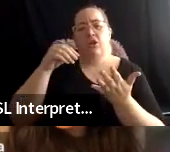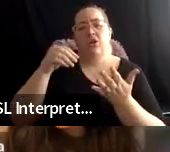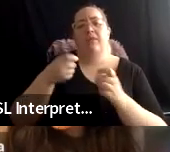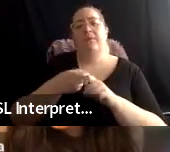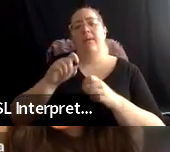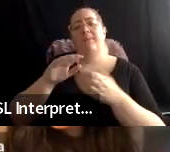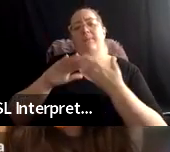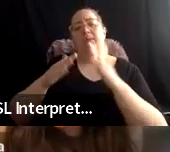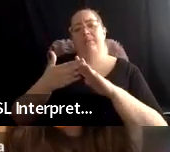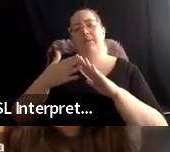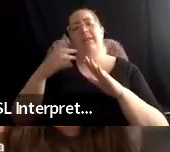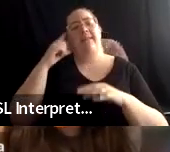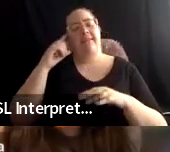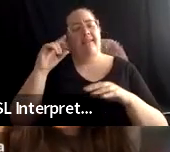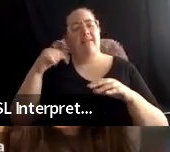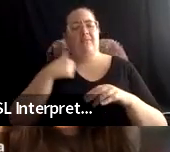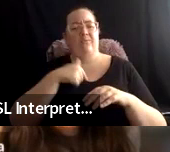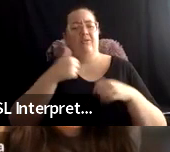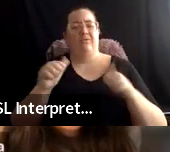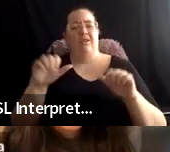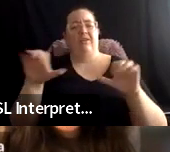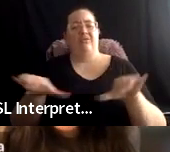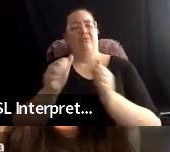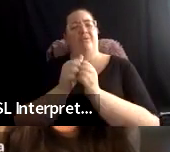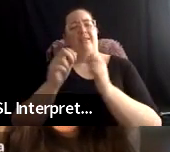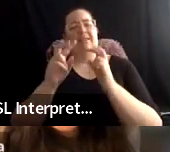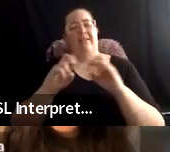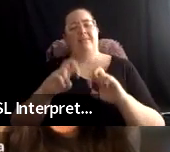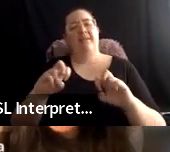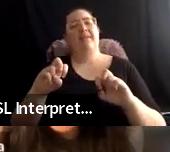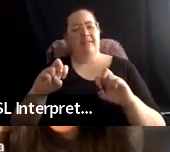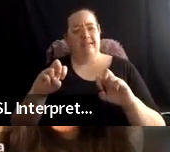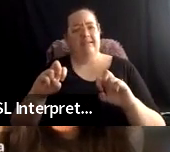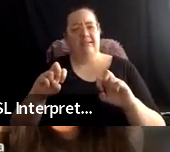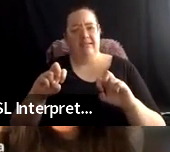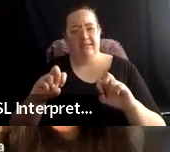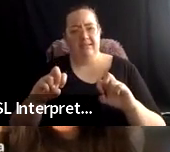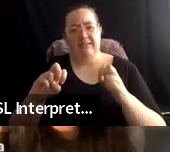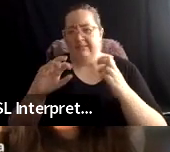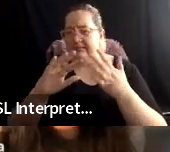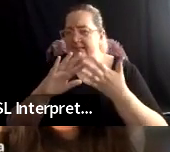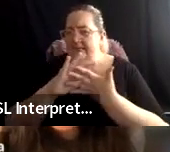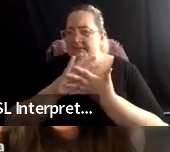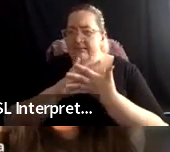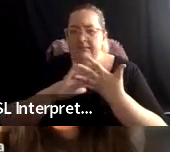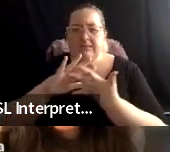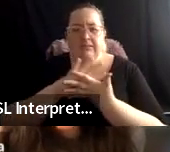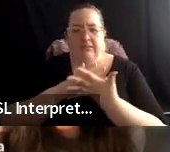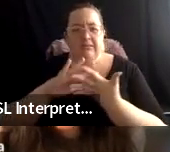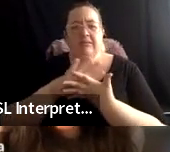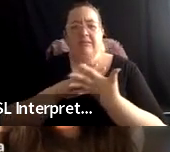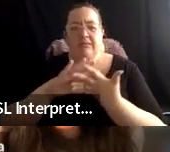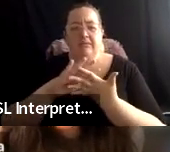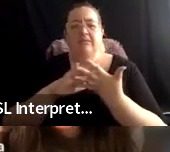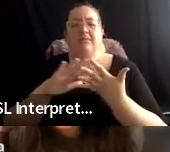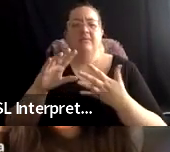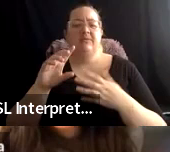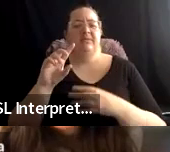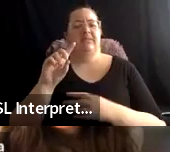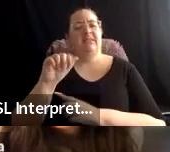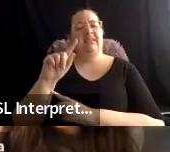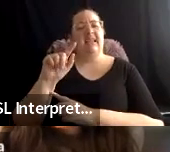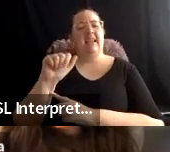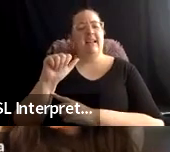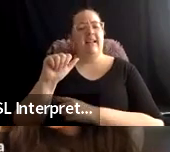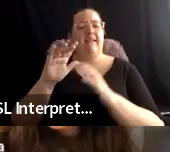and I think more and more museums in particular should be open to this process. Um, hopefully my